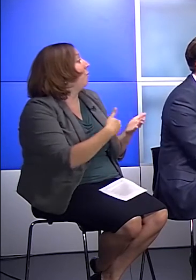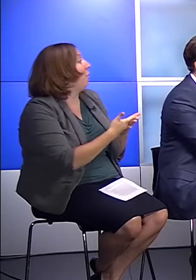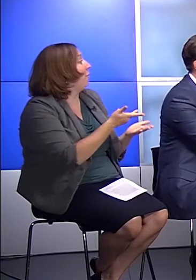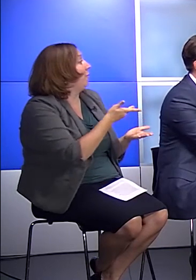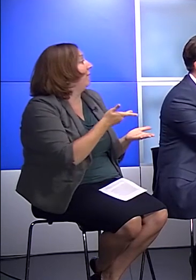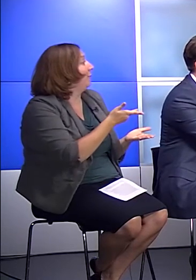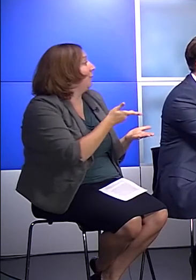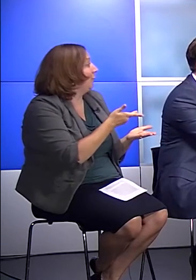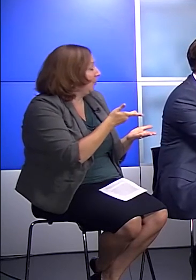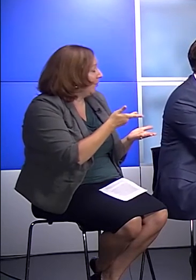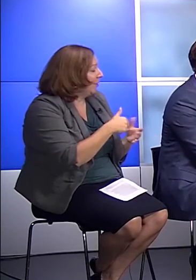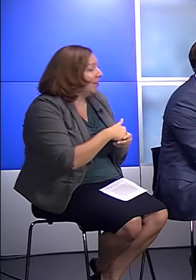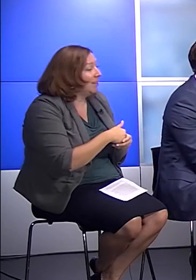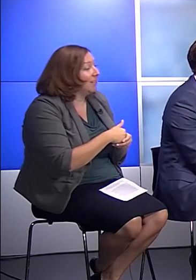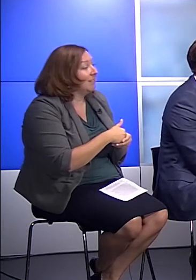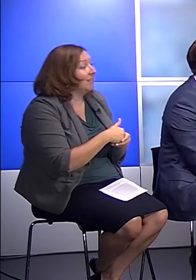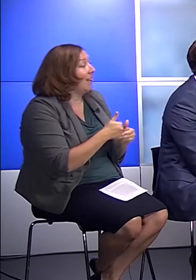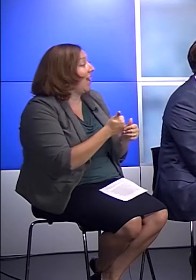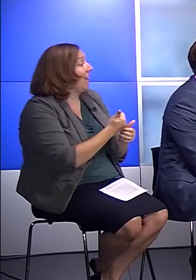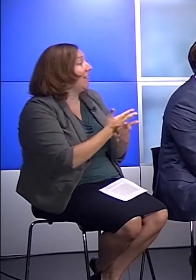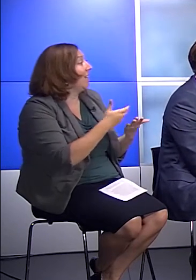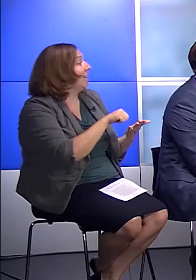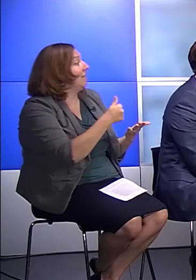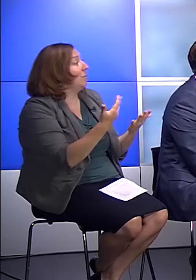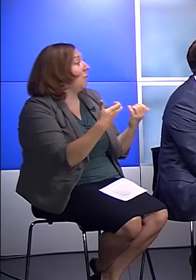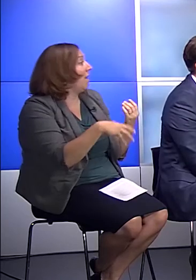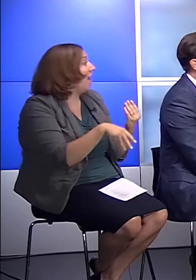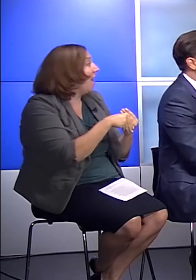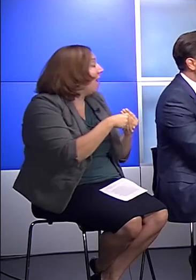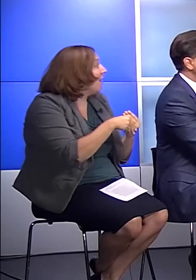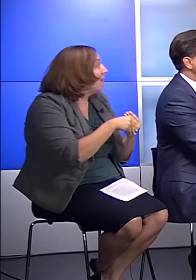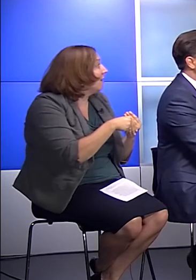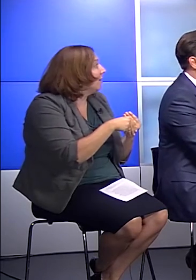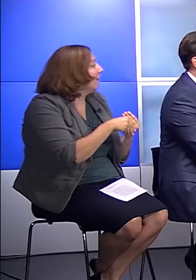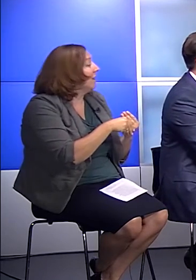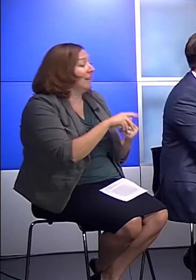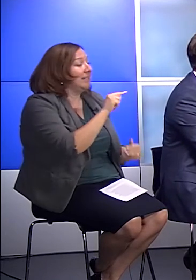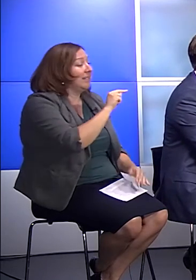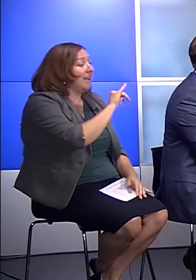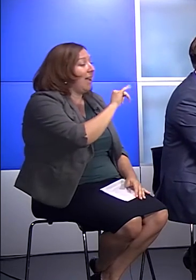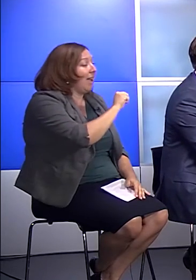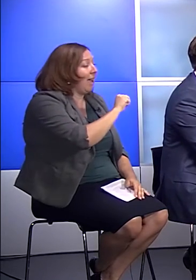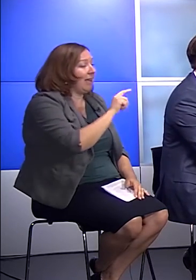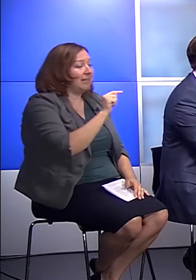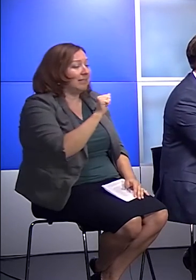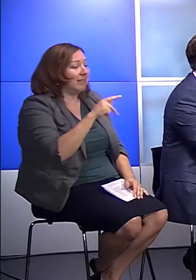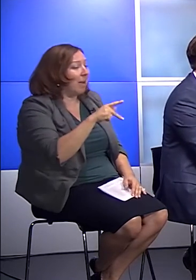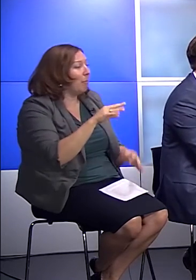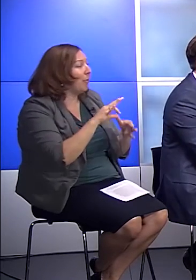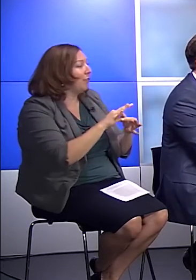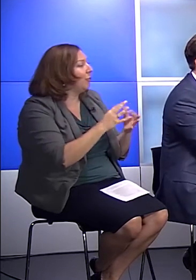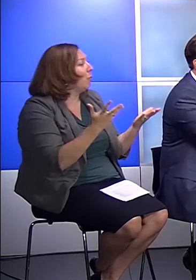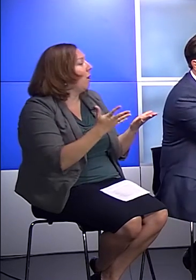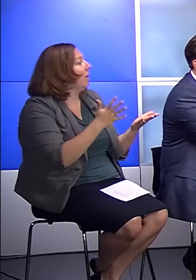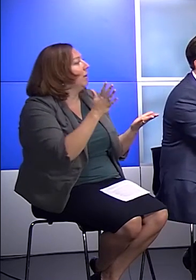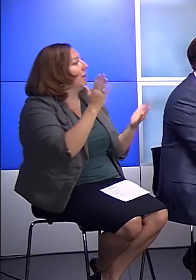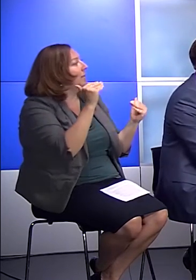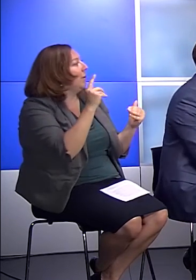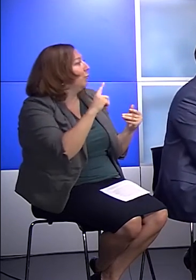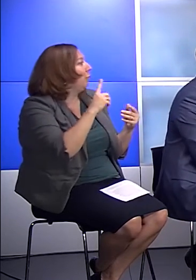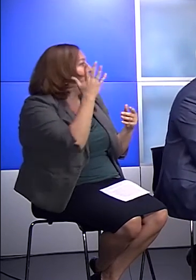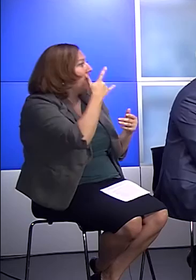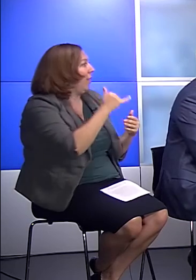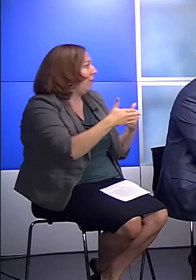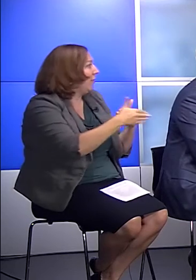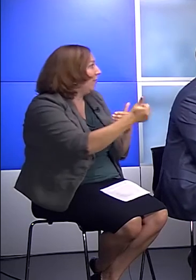and collectively or individually you'd like to say about what you think this TIA-TAP relationship will look like over the next couple of years. Christian, I'll start